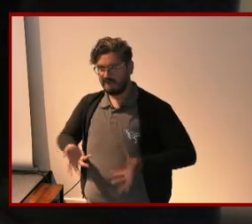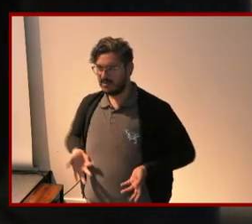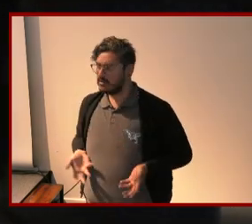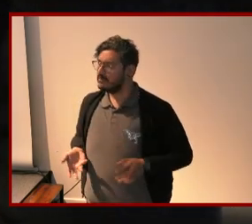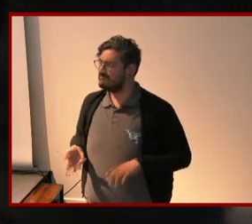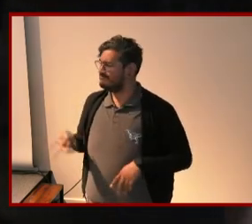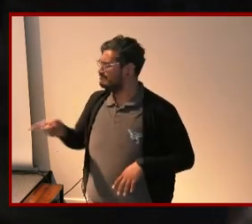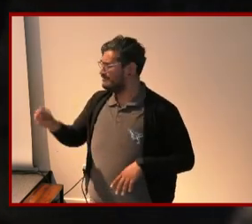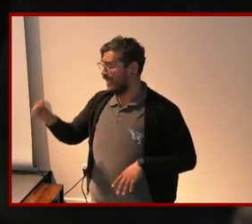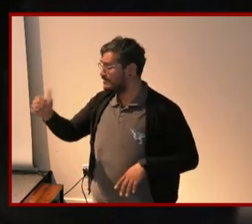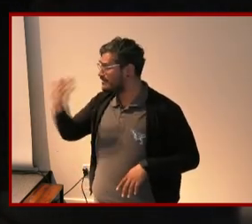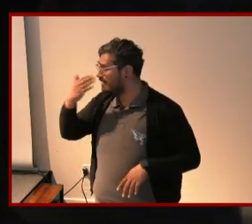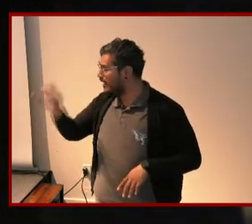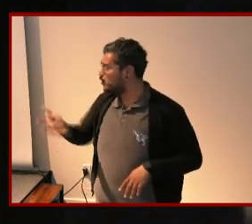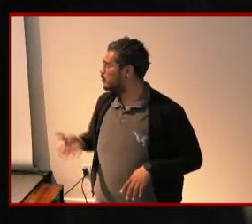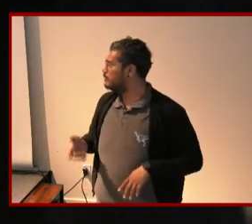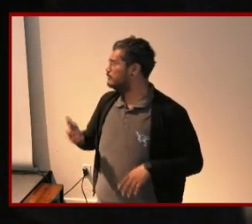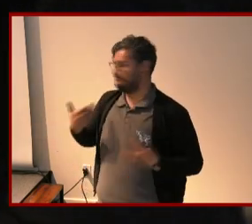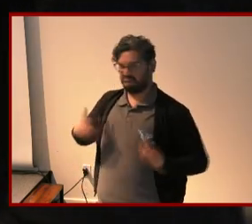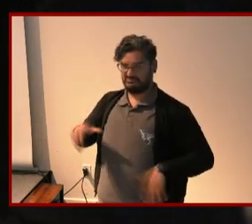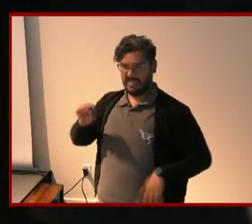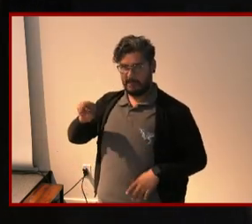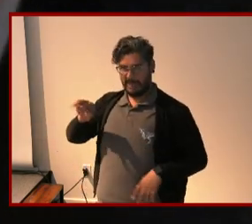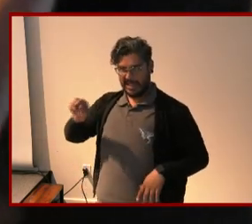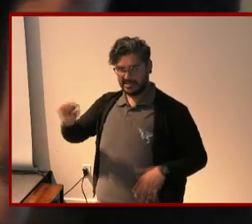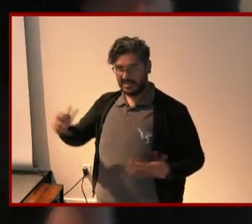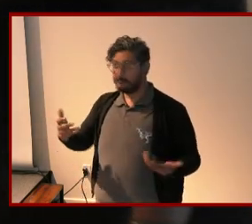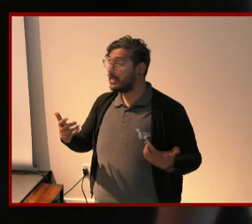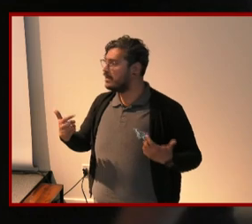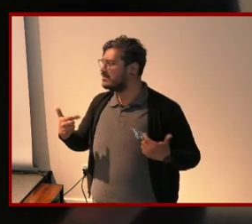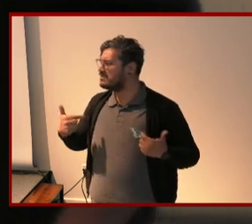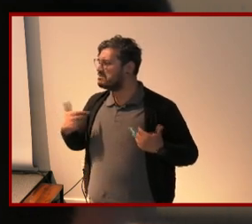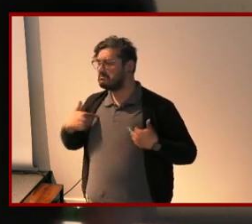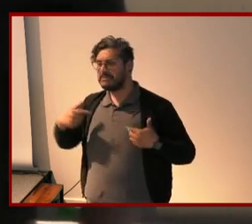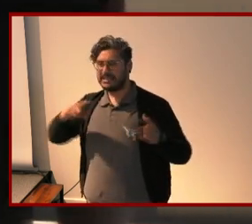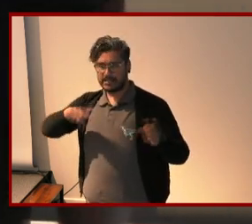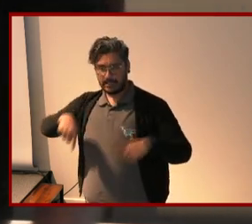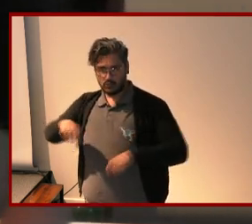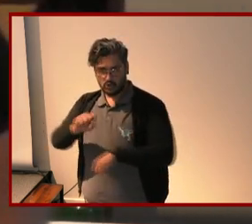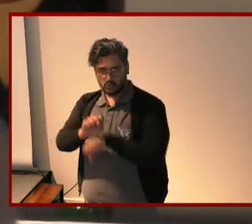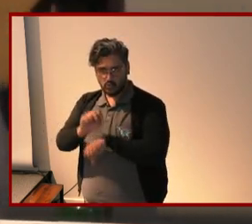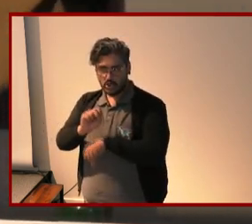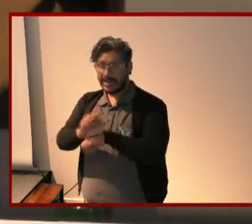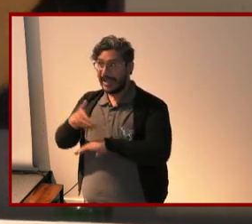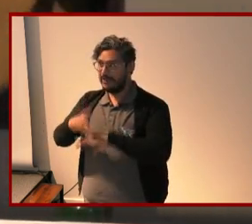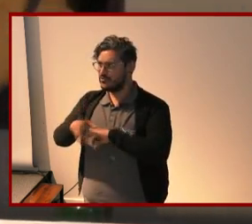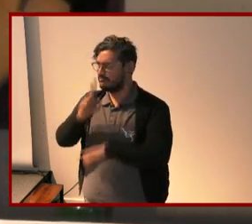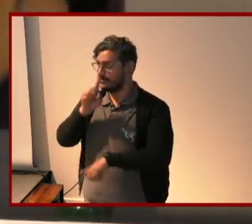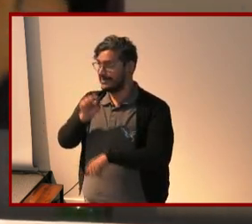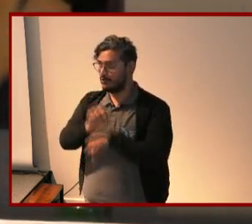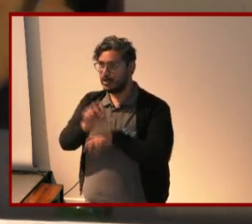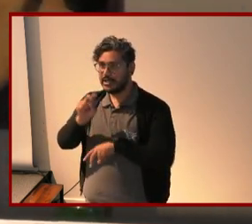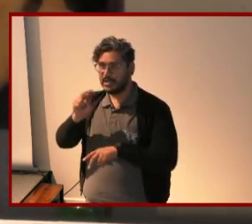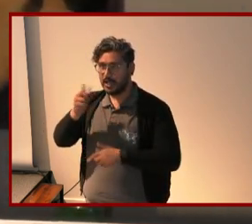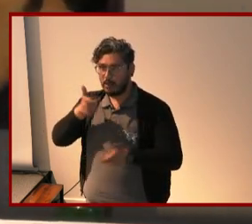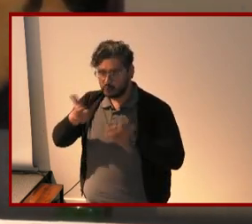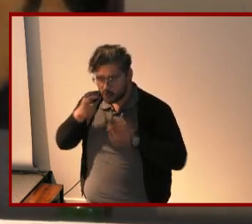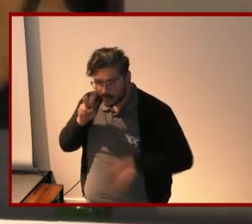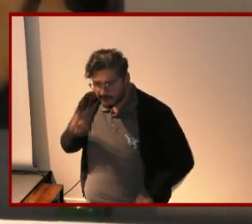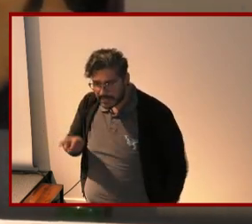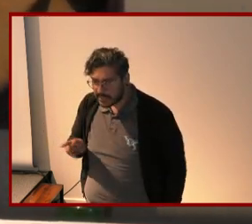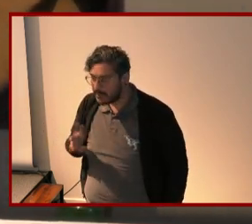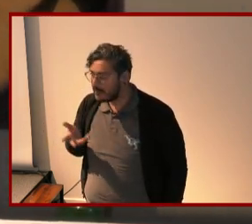you uh this is amanda i came to this work after literally observing um